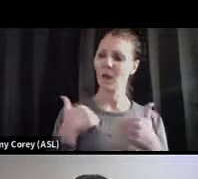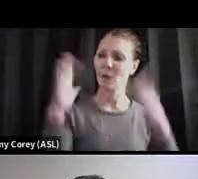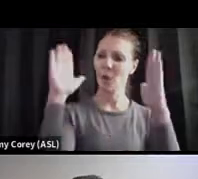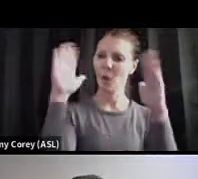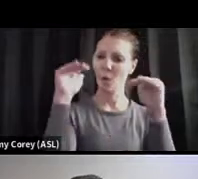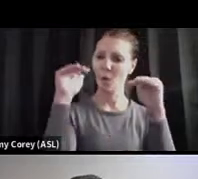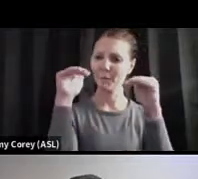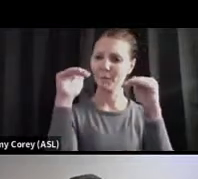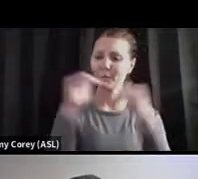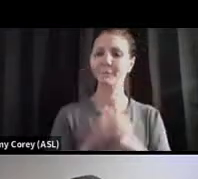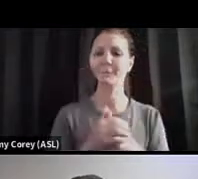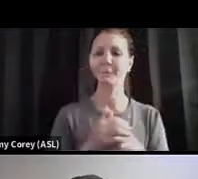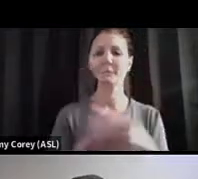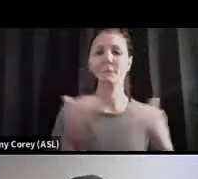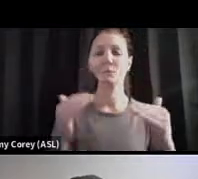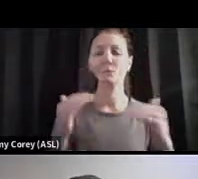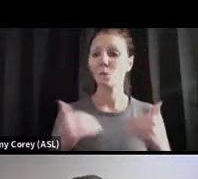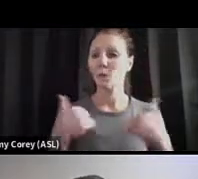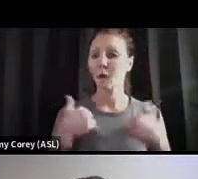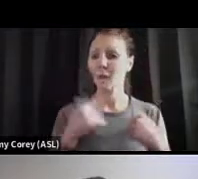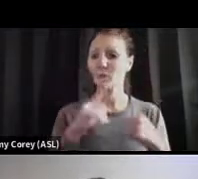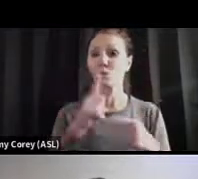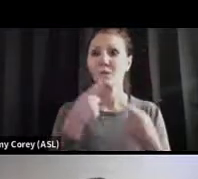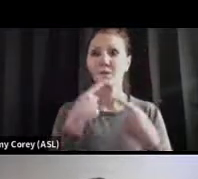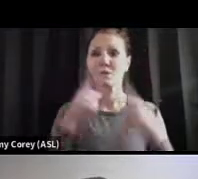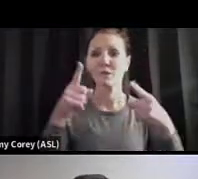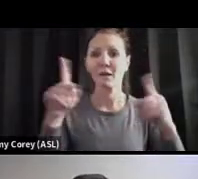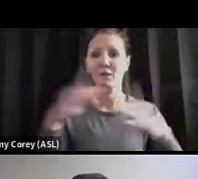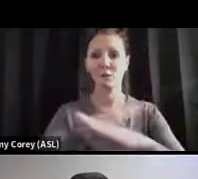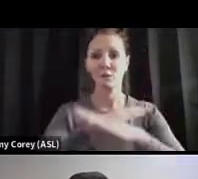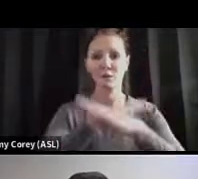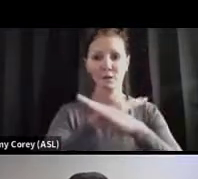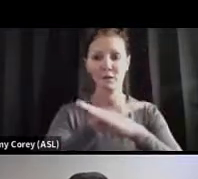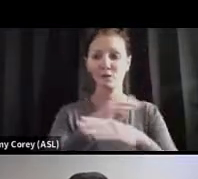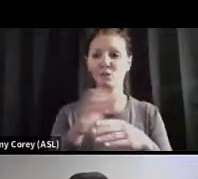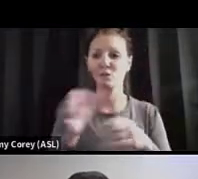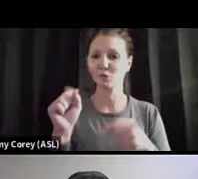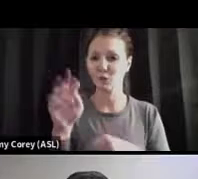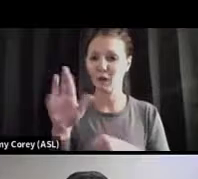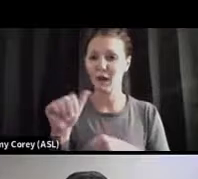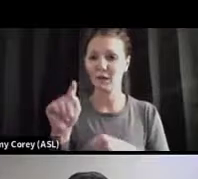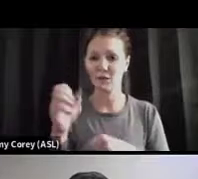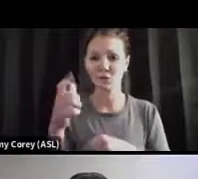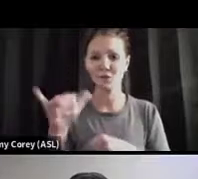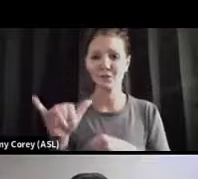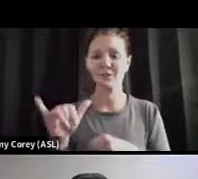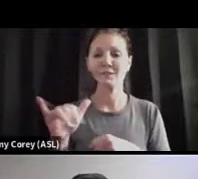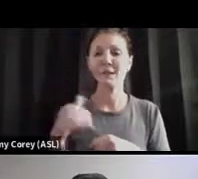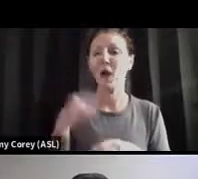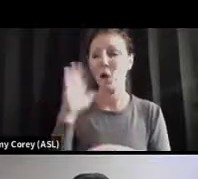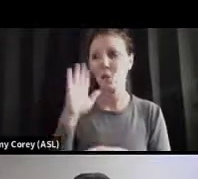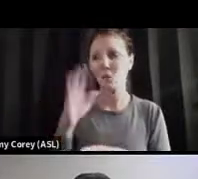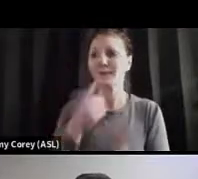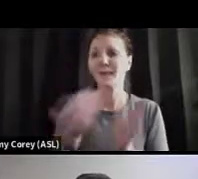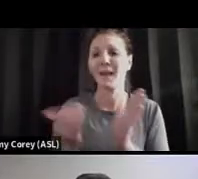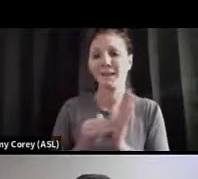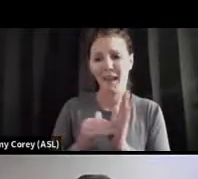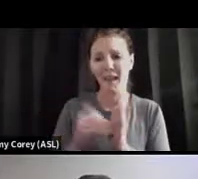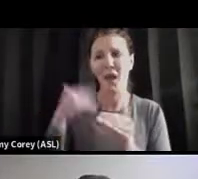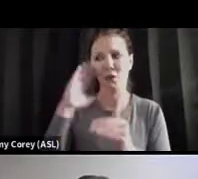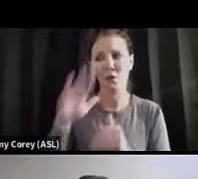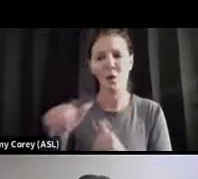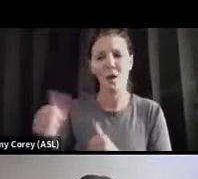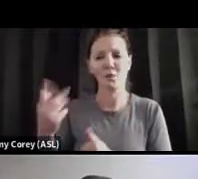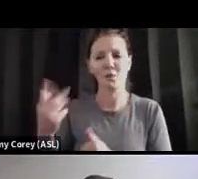We have really effective prevention strategies. I'm going to say them again. But I know Dr. Gitter and Dr. Salazar both mentioned a